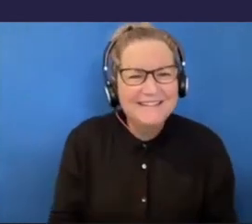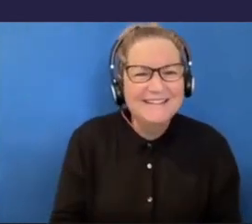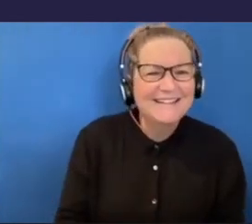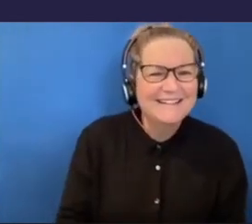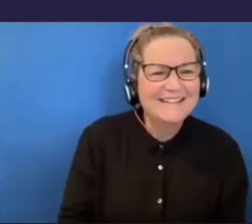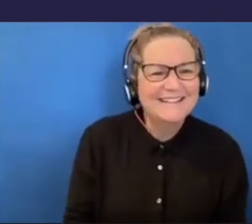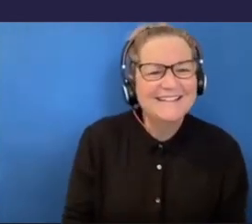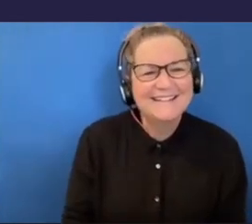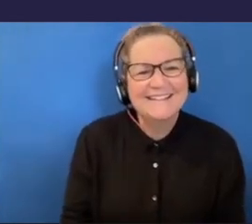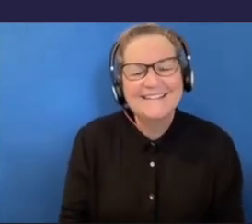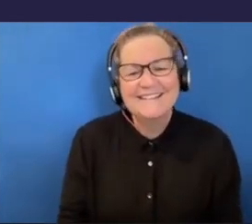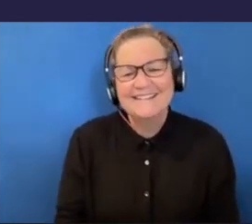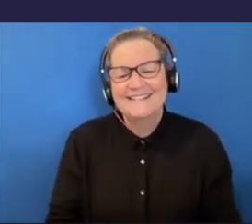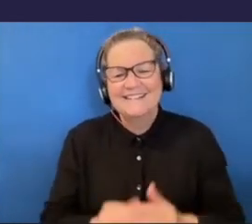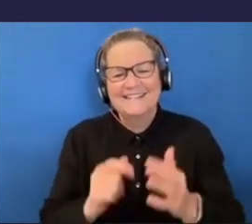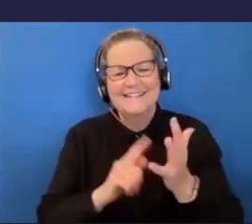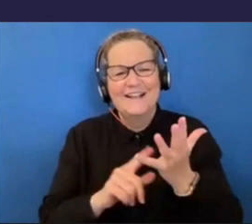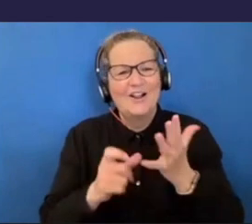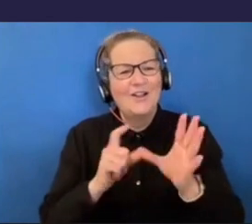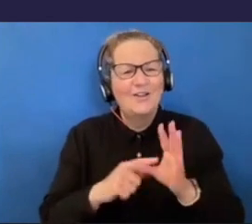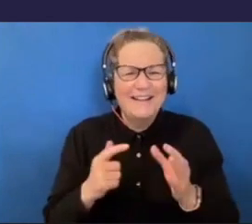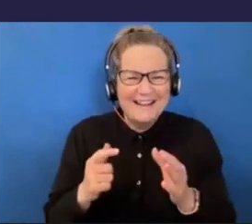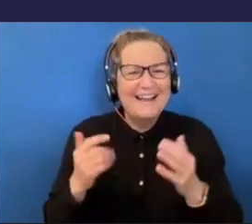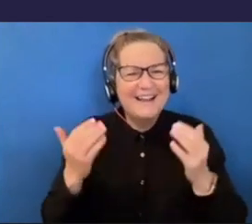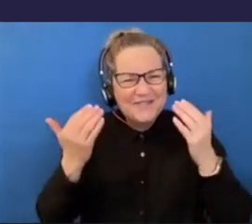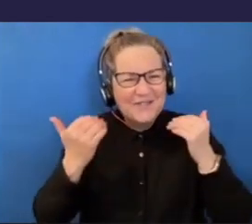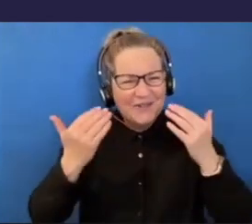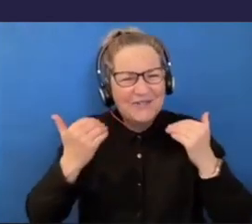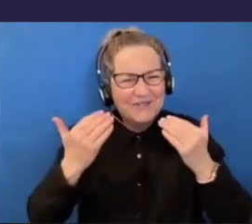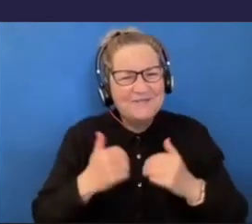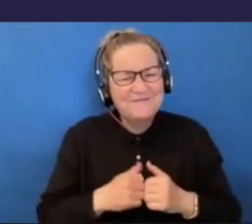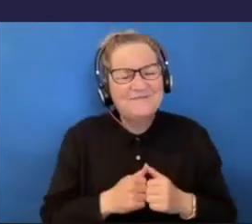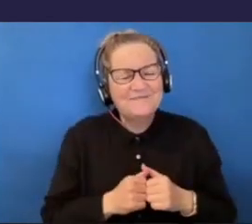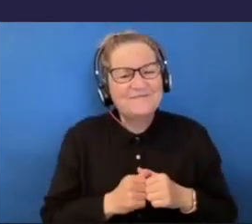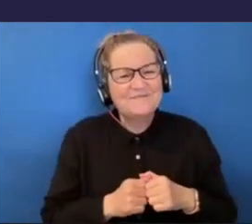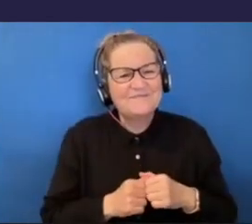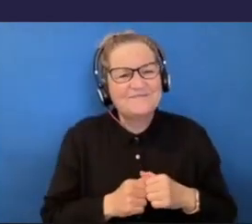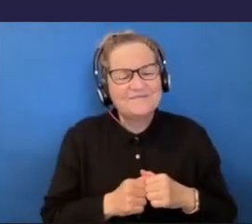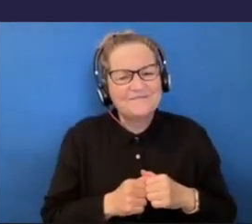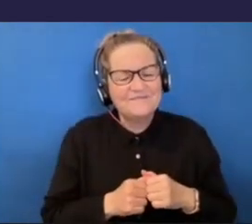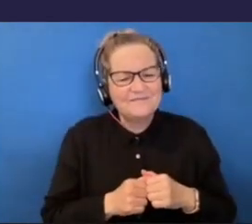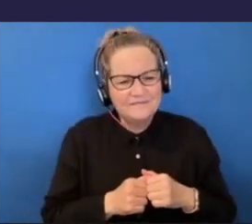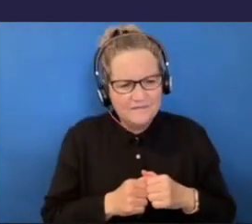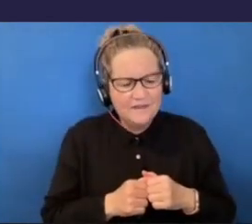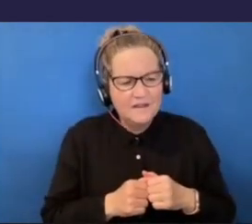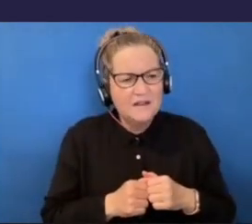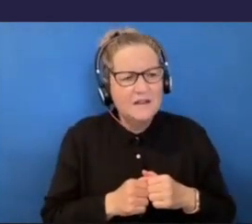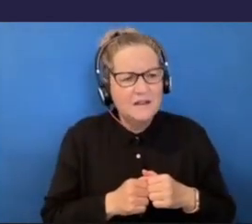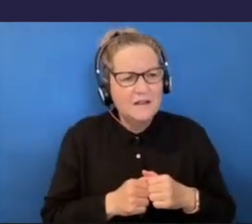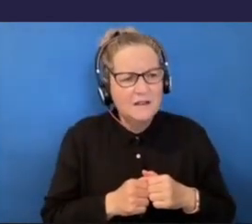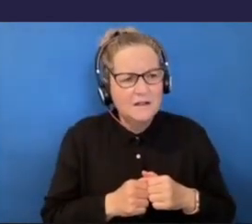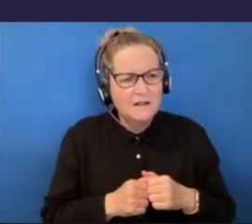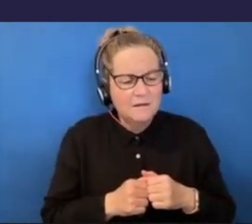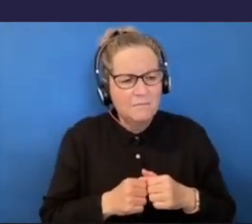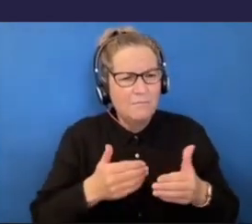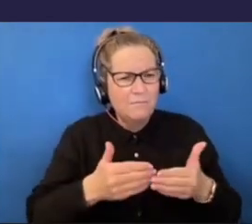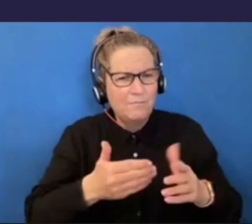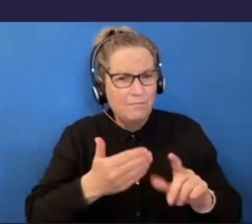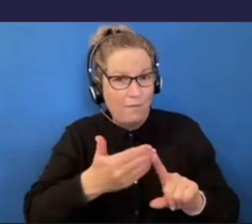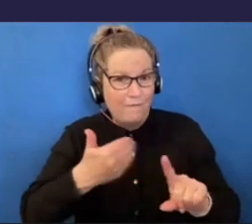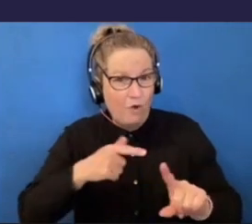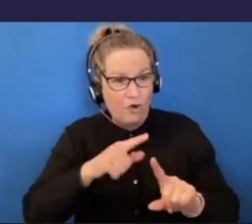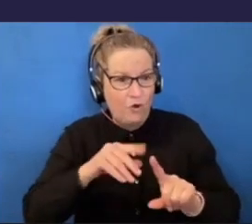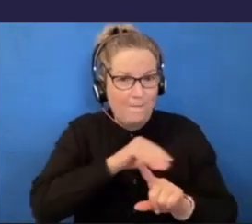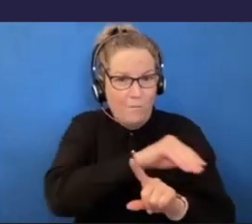Yeah, cool. Um, and like before you moved in, um, did you have any